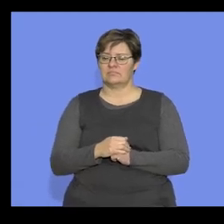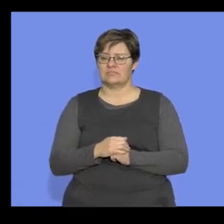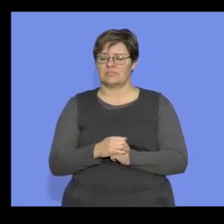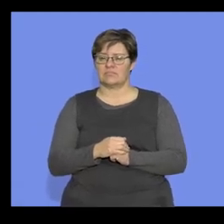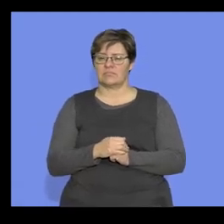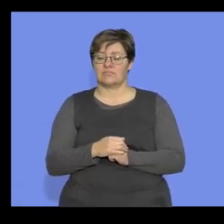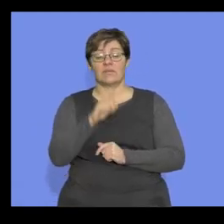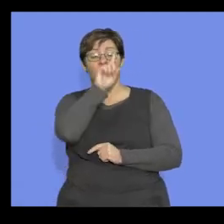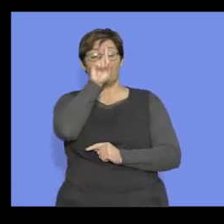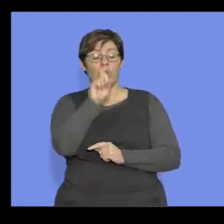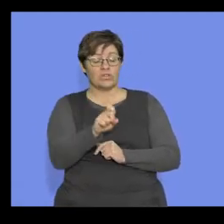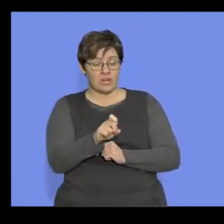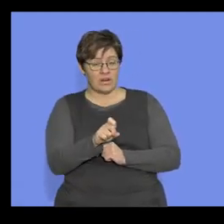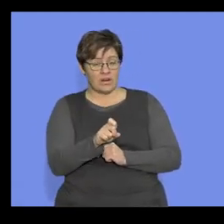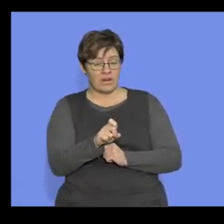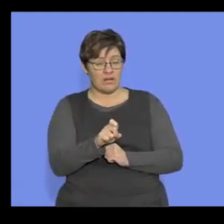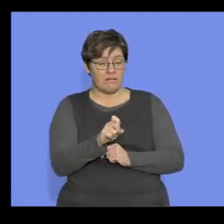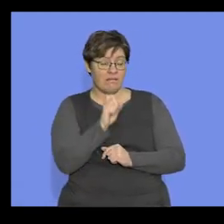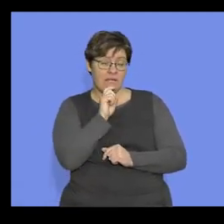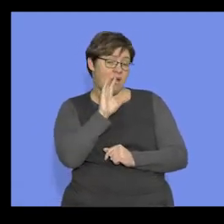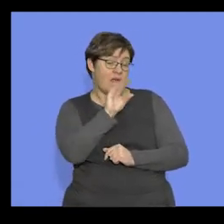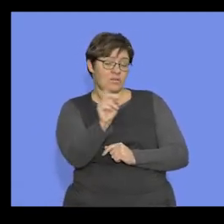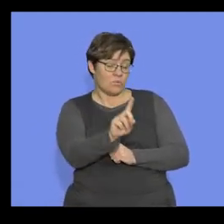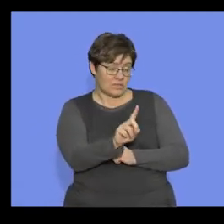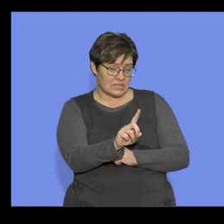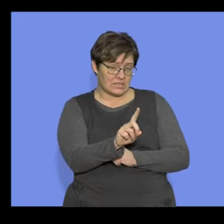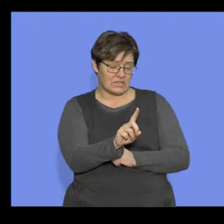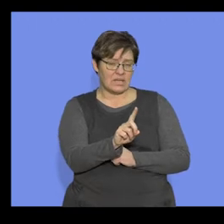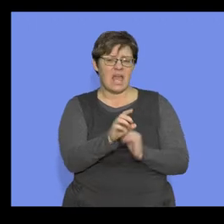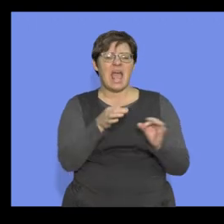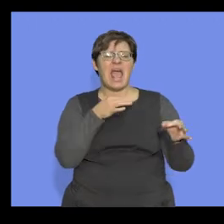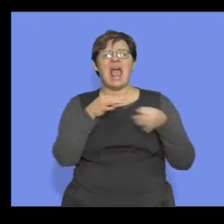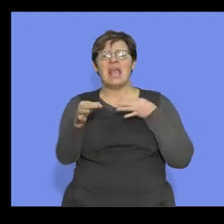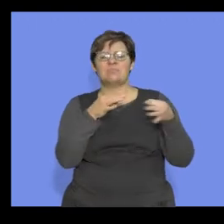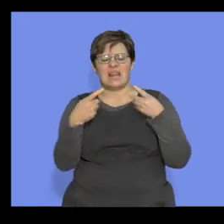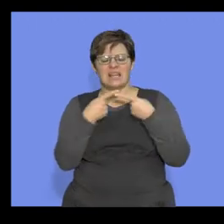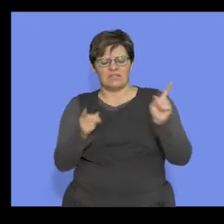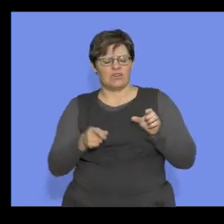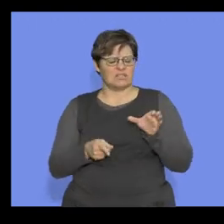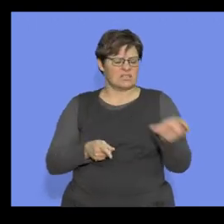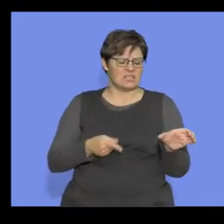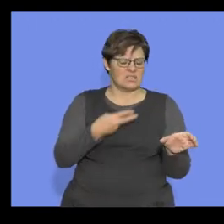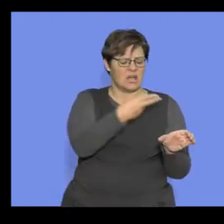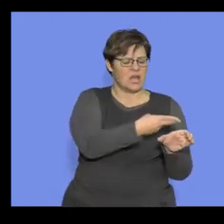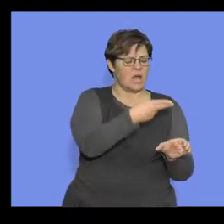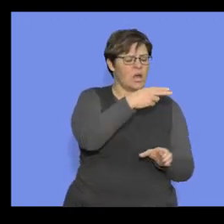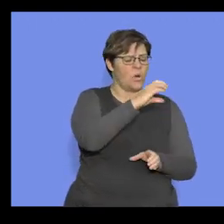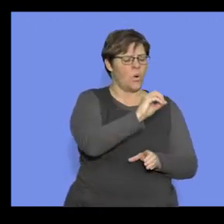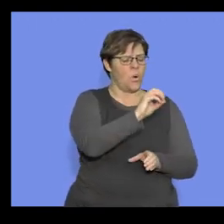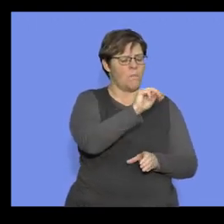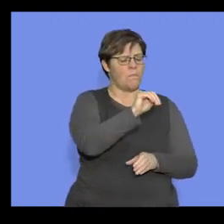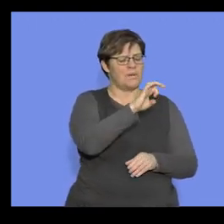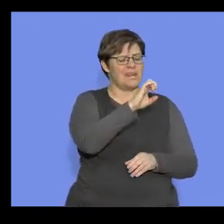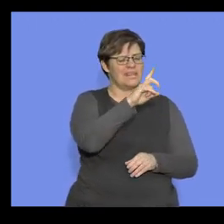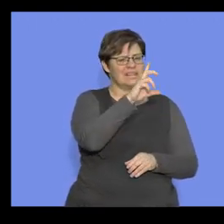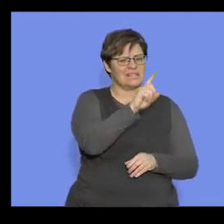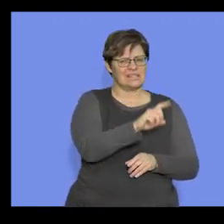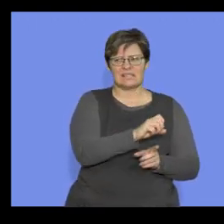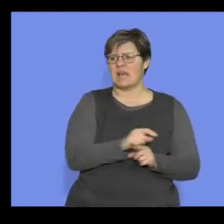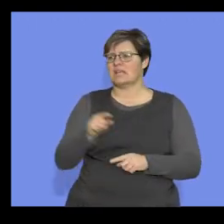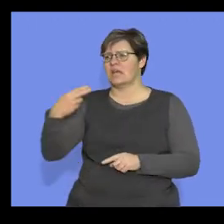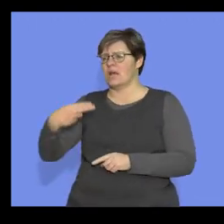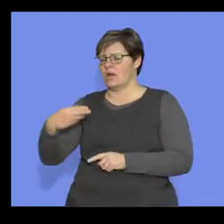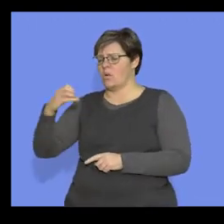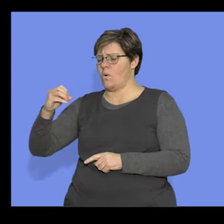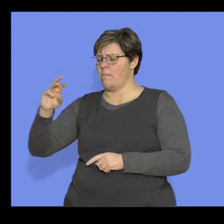Okay. The question that can often be written is what is the difference between homnids and